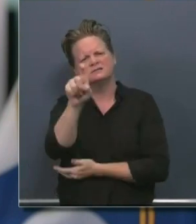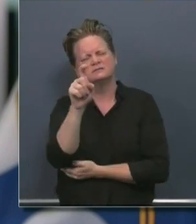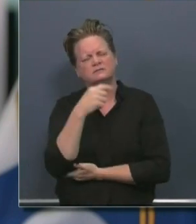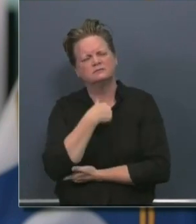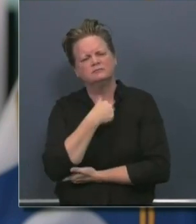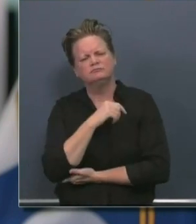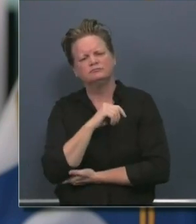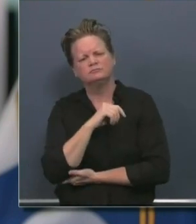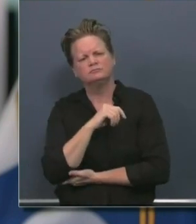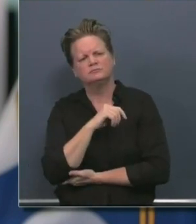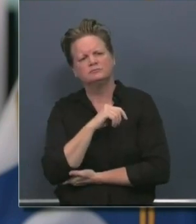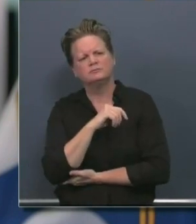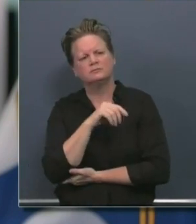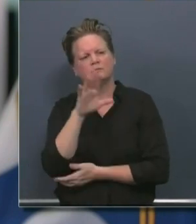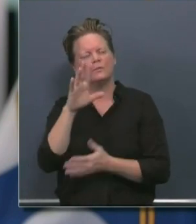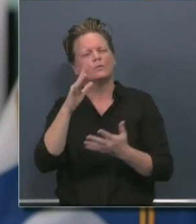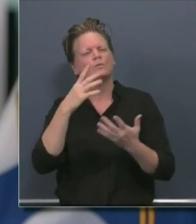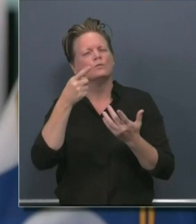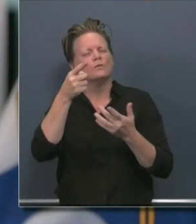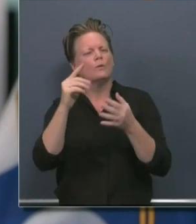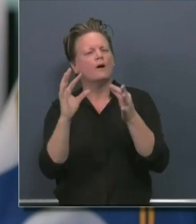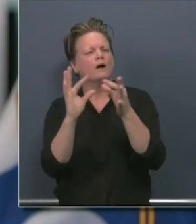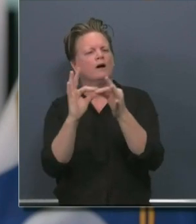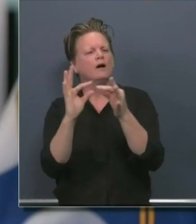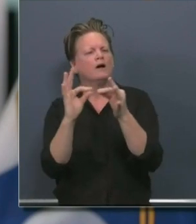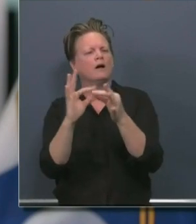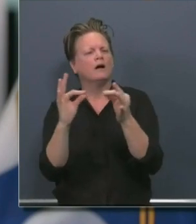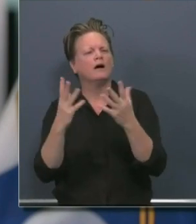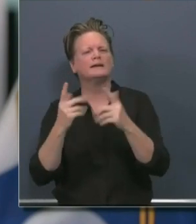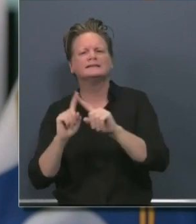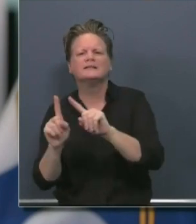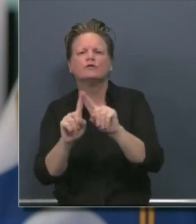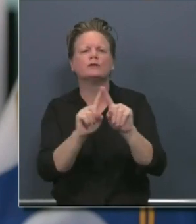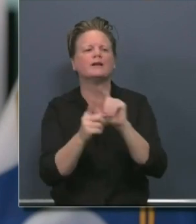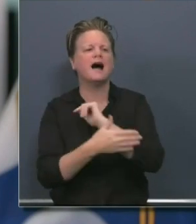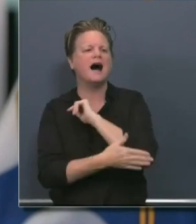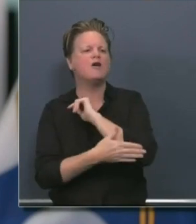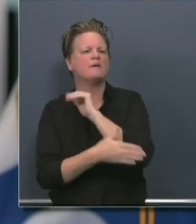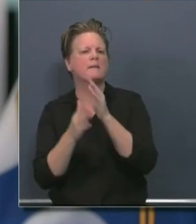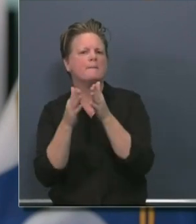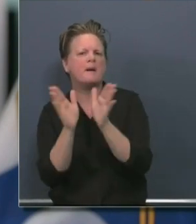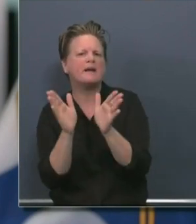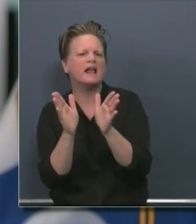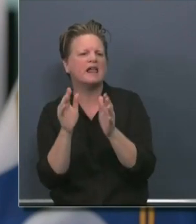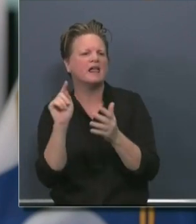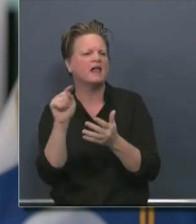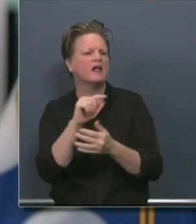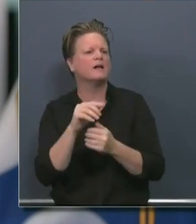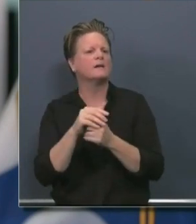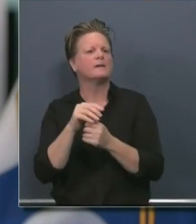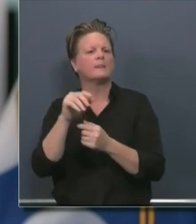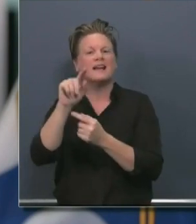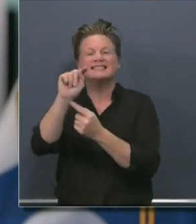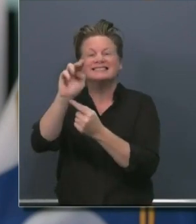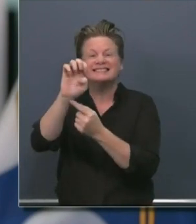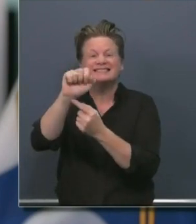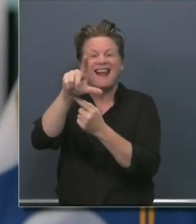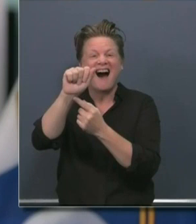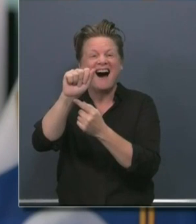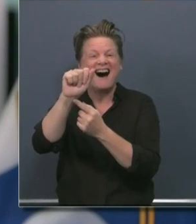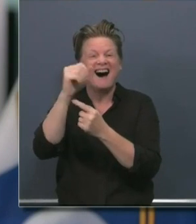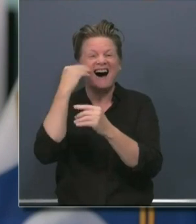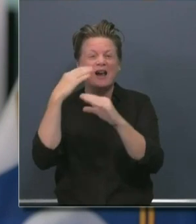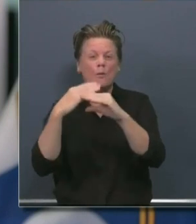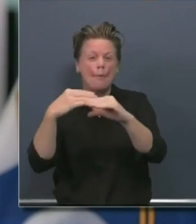Musk and Alameda County Public Health Officers right now about the Tesla manufacturing plant. Does your administration consider